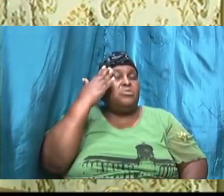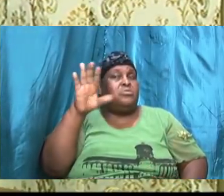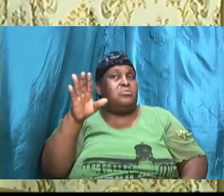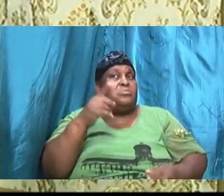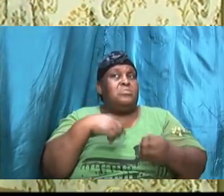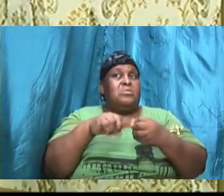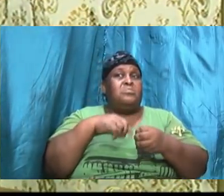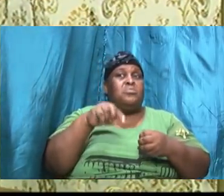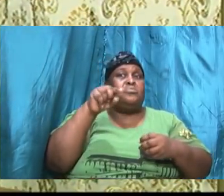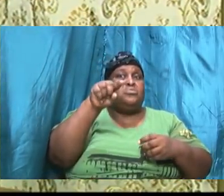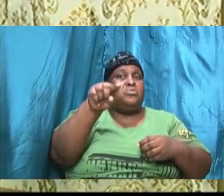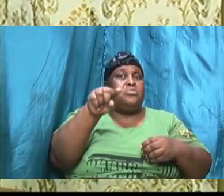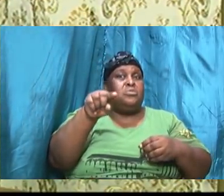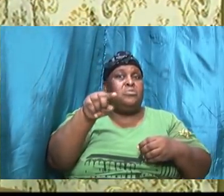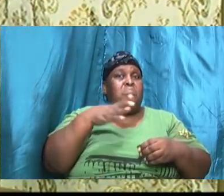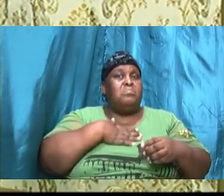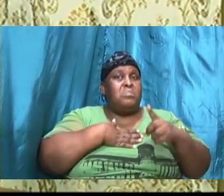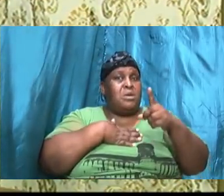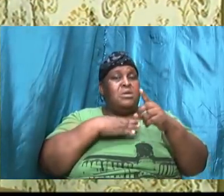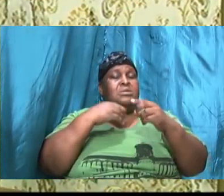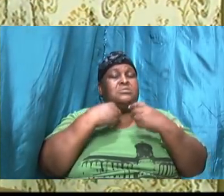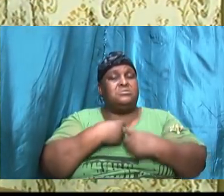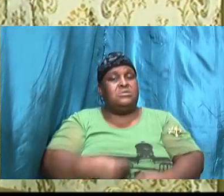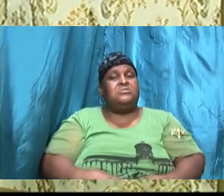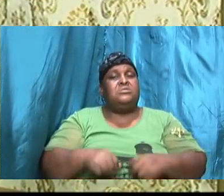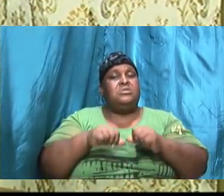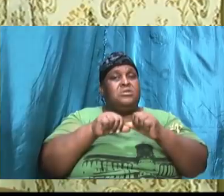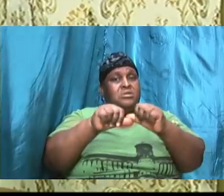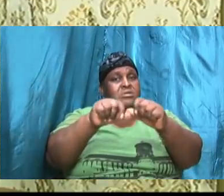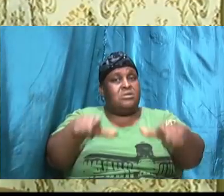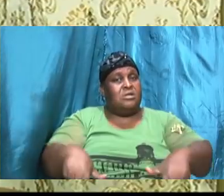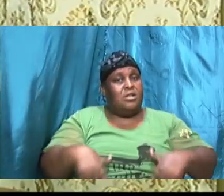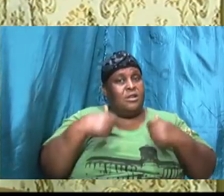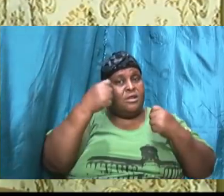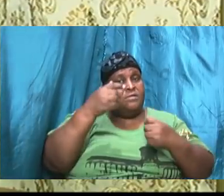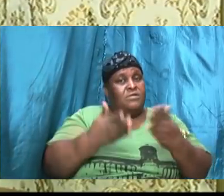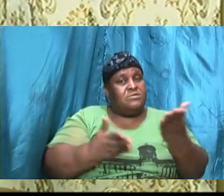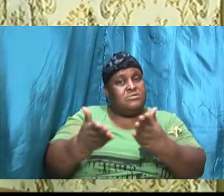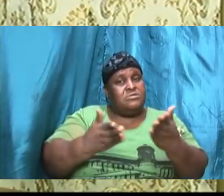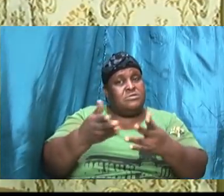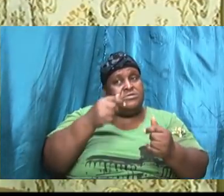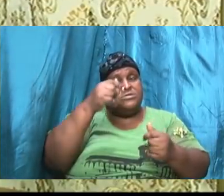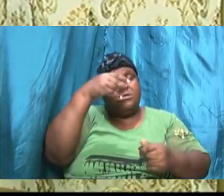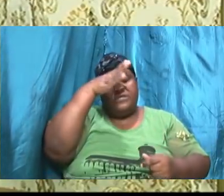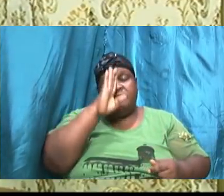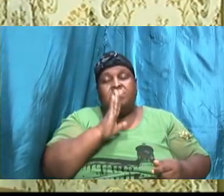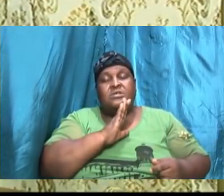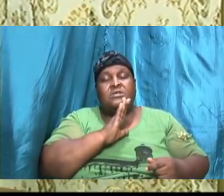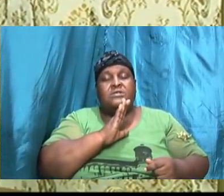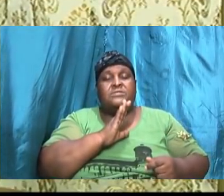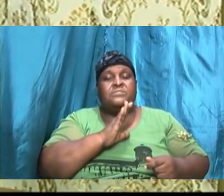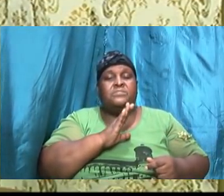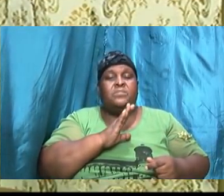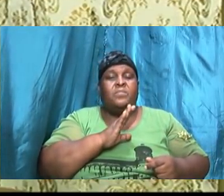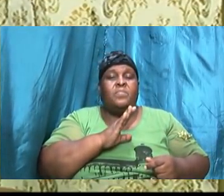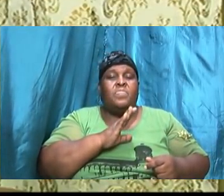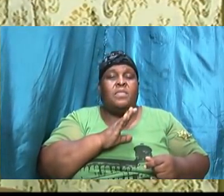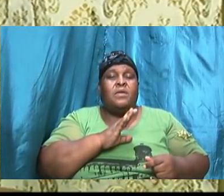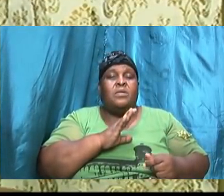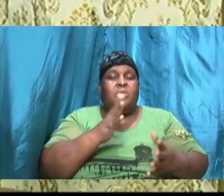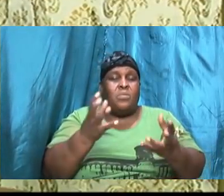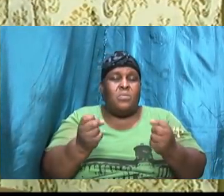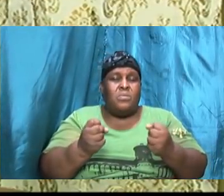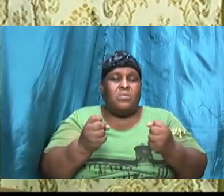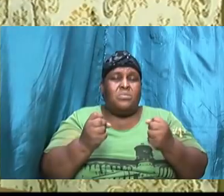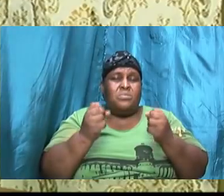desire is just to continue to live for Him, and continue to serve Him. I would like to draw our attention to two